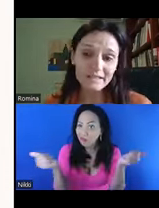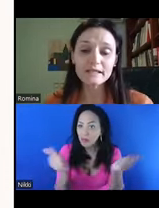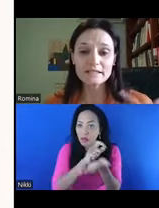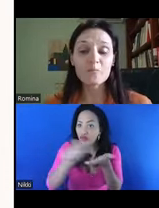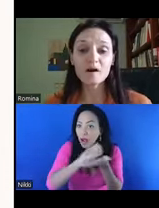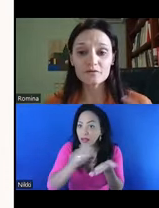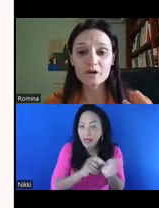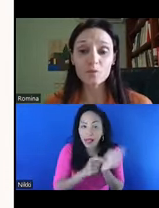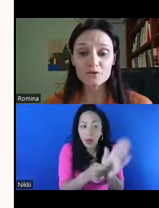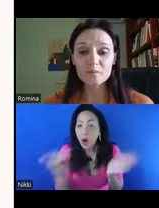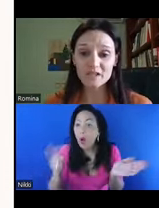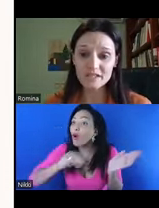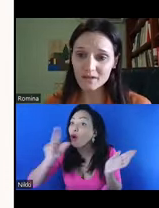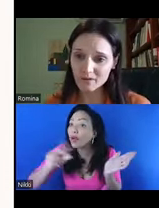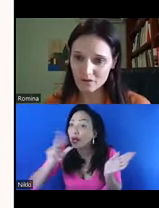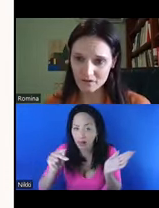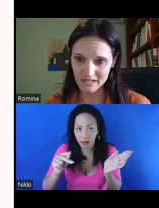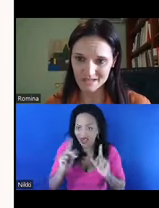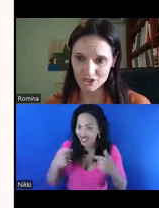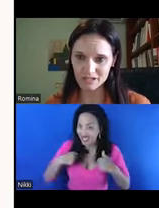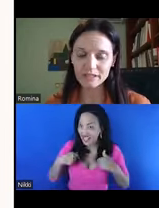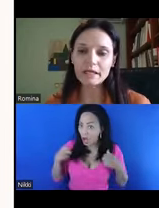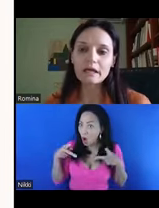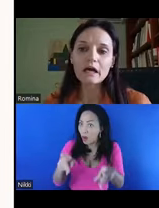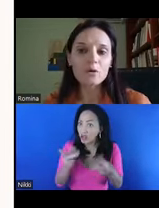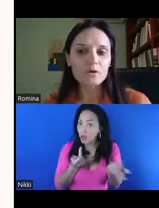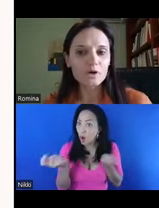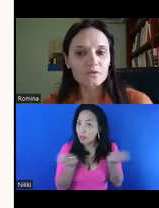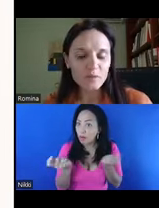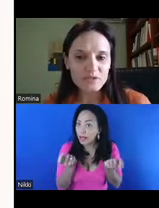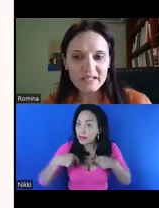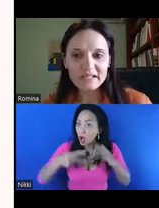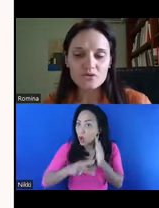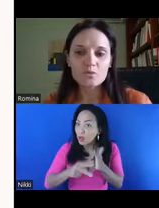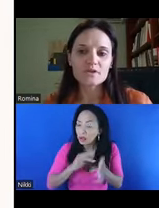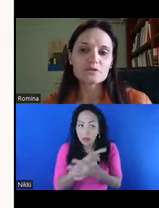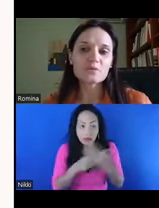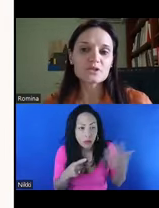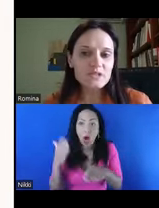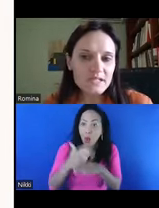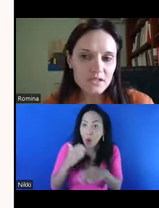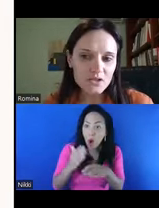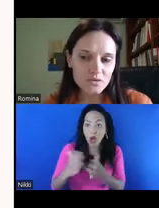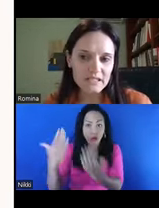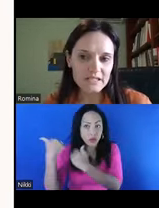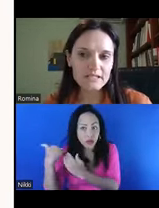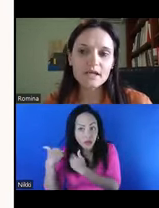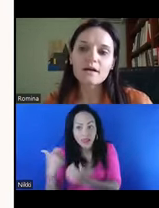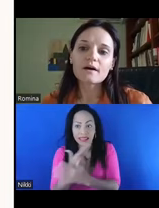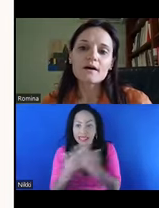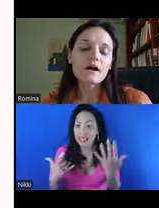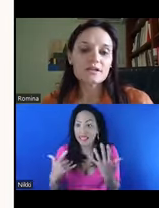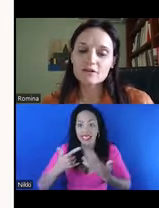orally. Is that part of our modus operandi within the organization? How are work responsibilities, rewards, and opportunities distributed?